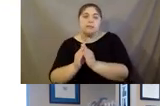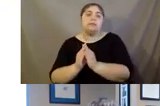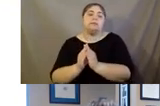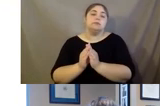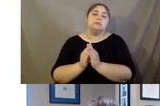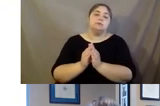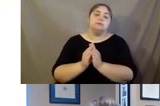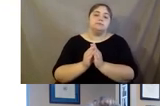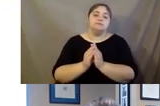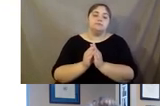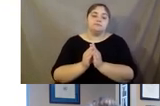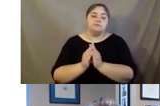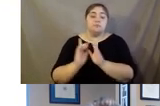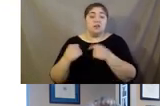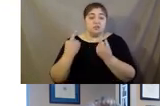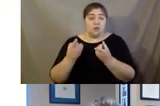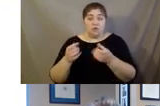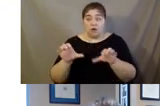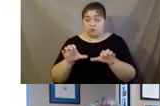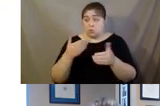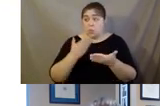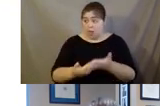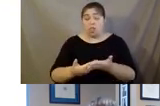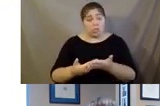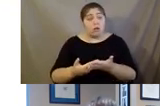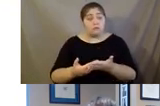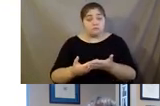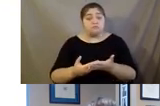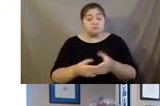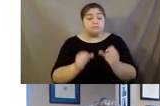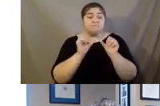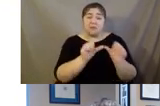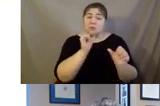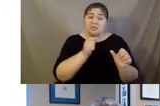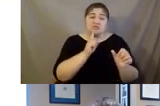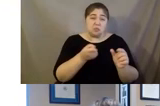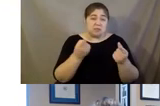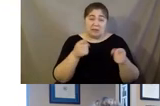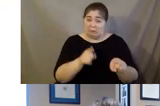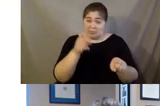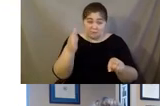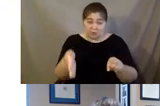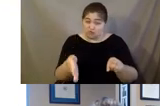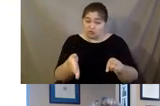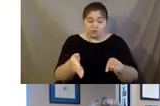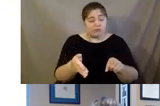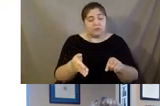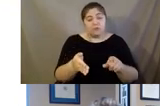And it's so far worked pretty well moving forward because we aren't sure what's going to happen with the